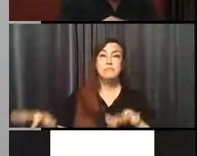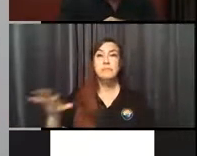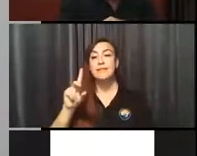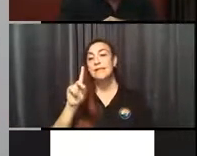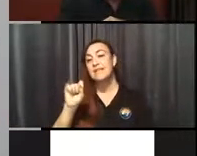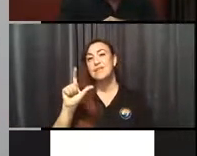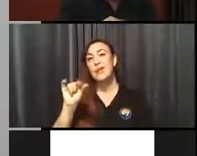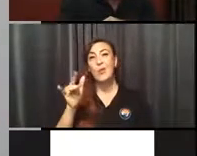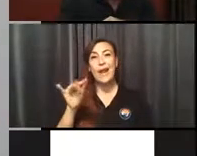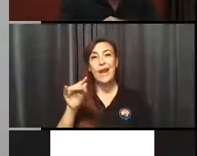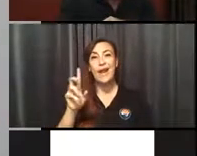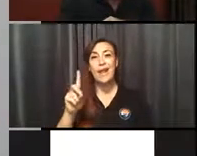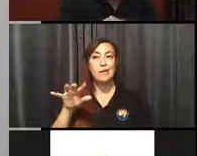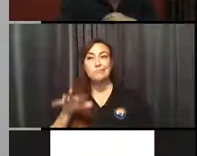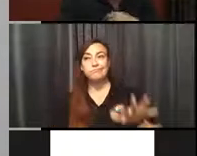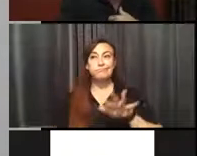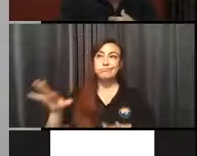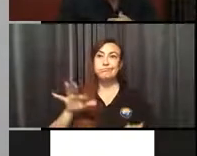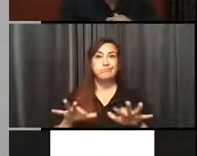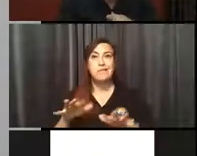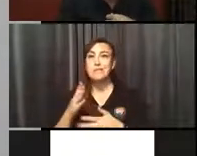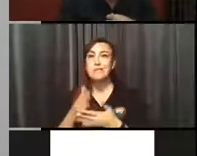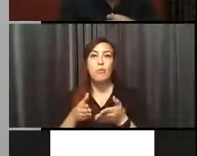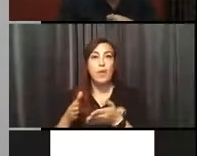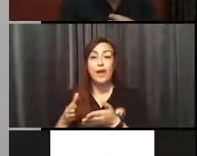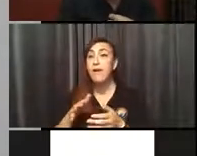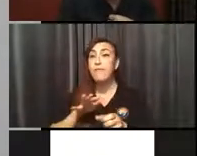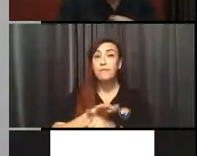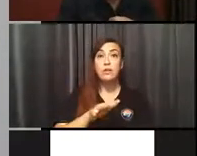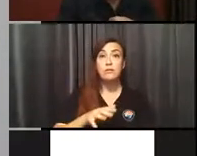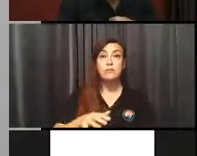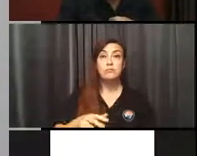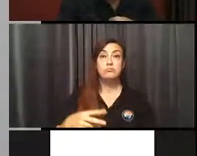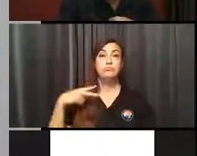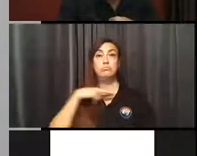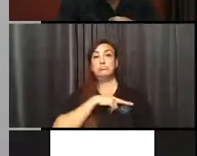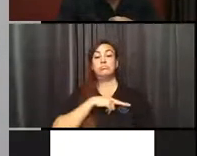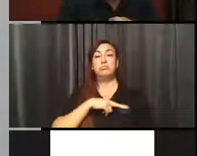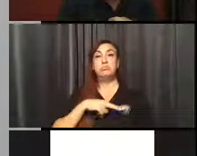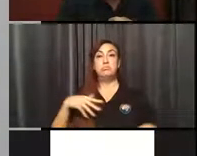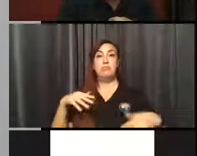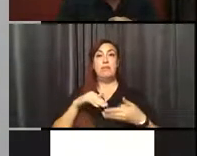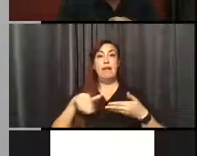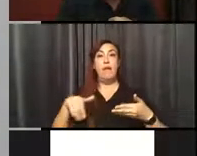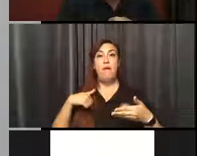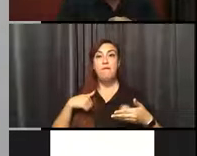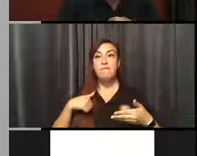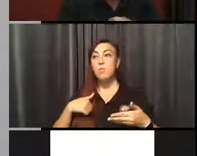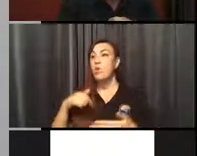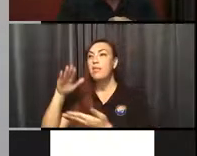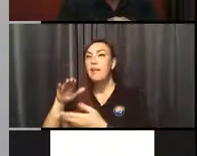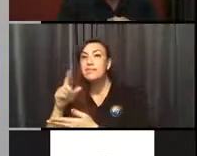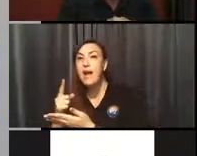either full unemployment or they've just had less hours or things